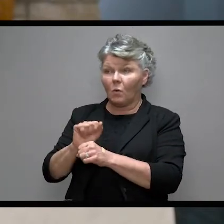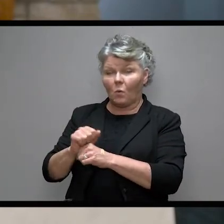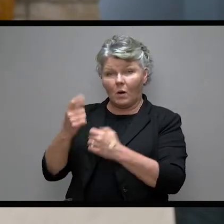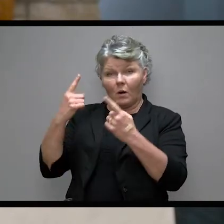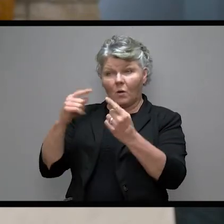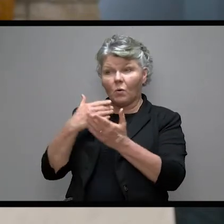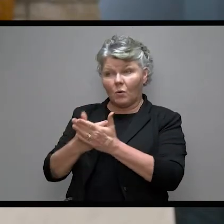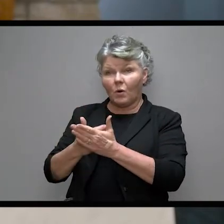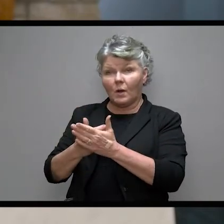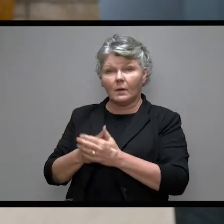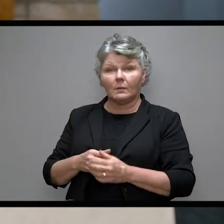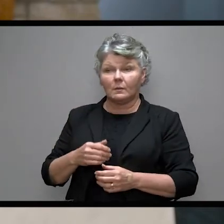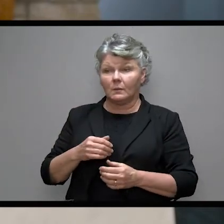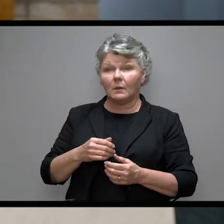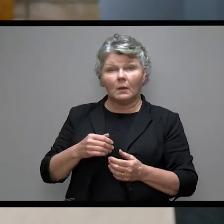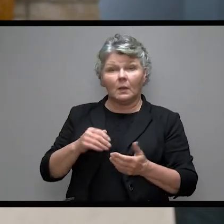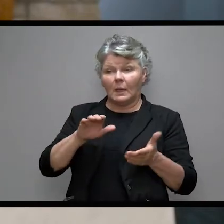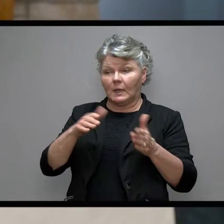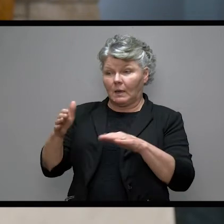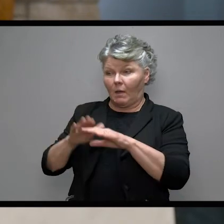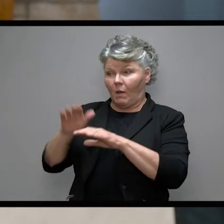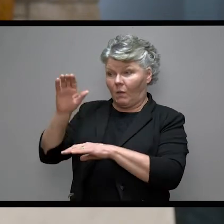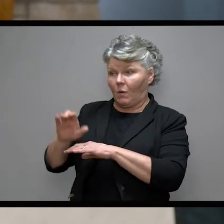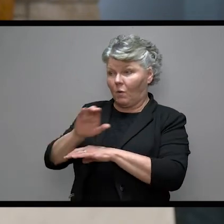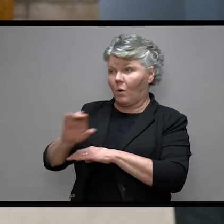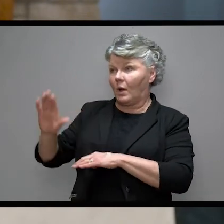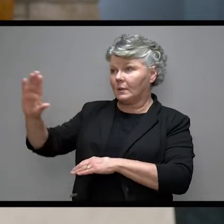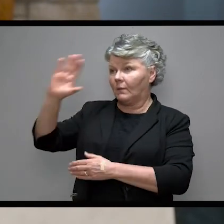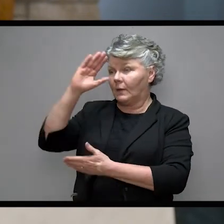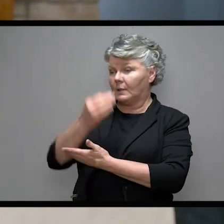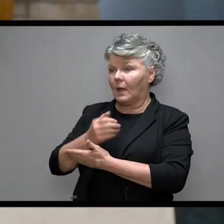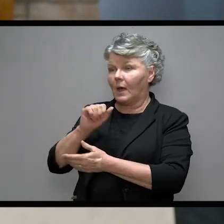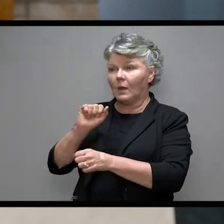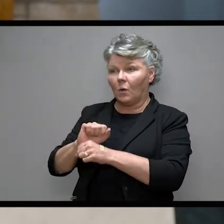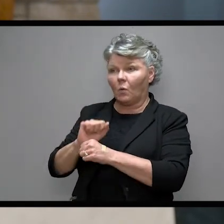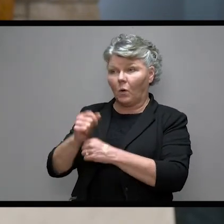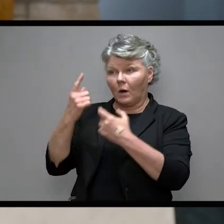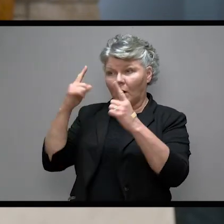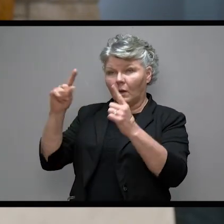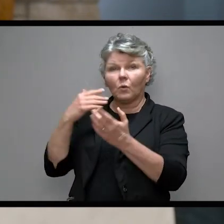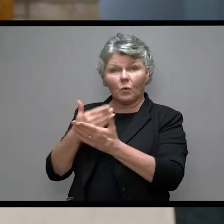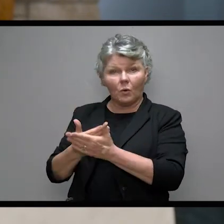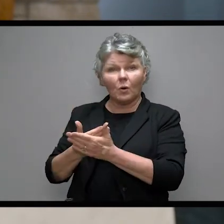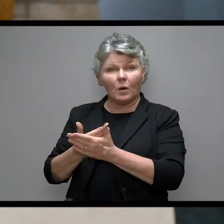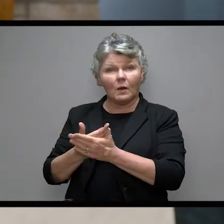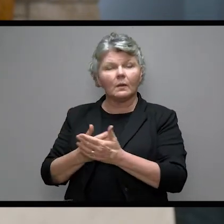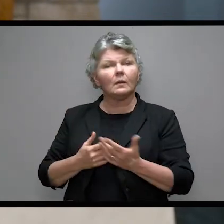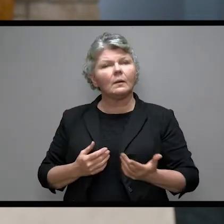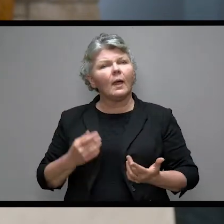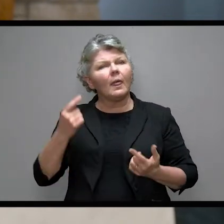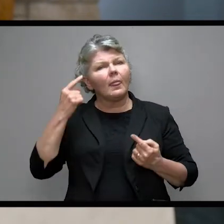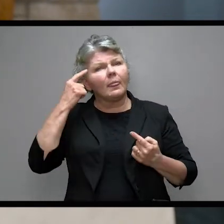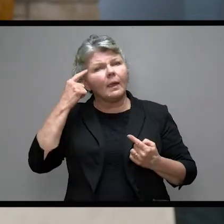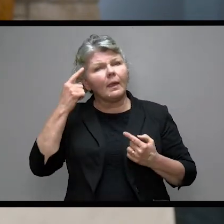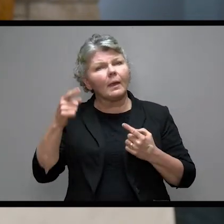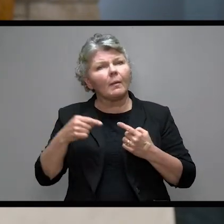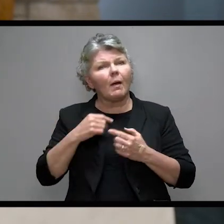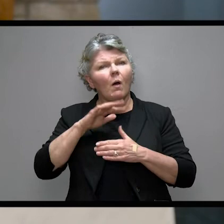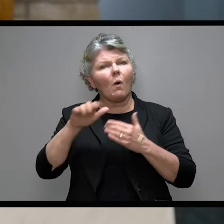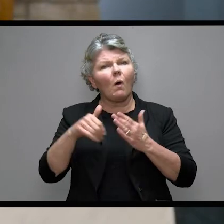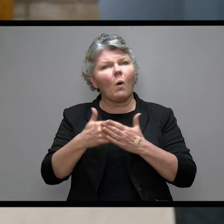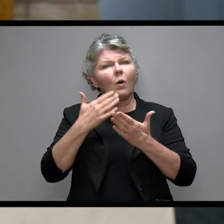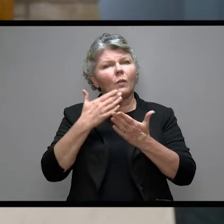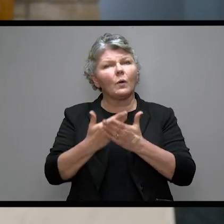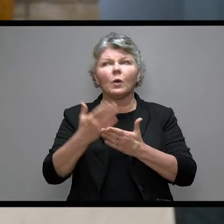of the world's salvation through the death of his son then also stop and consider all the good that he can and will